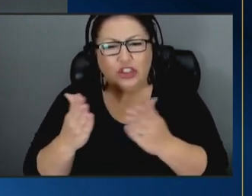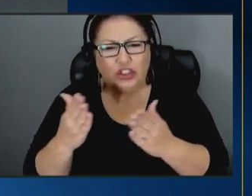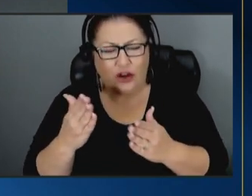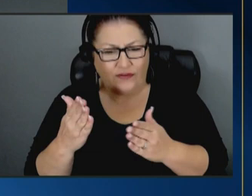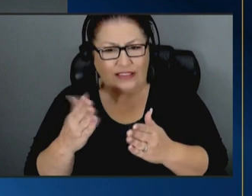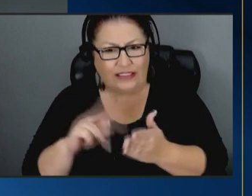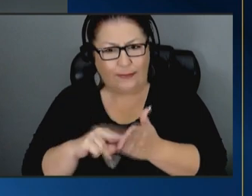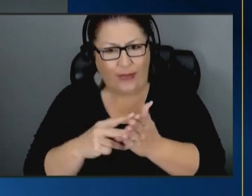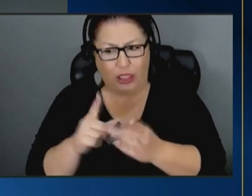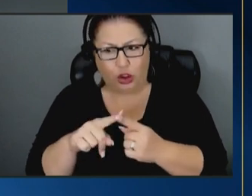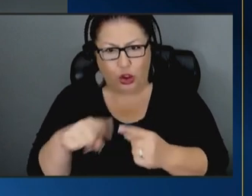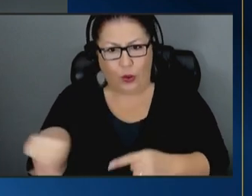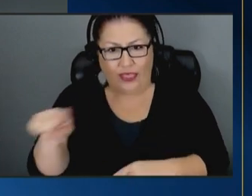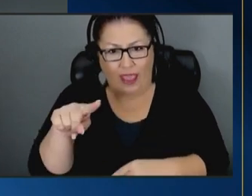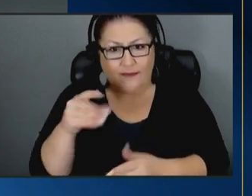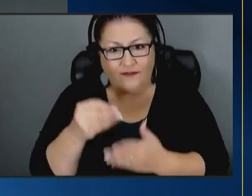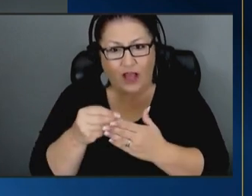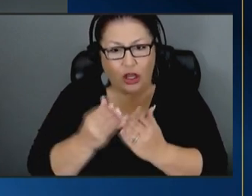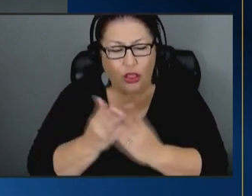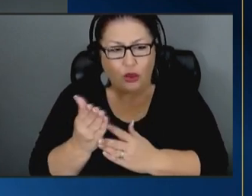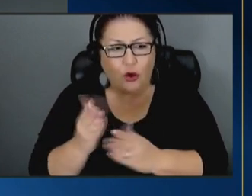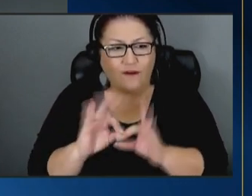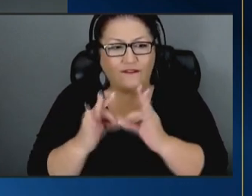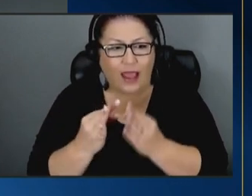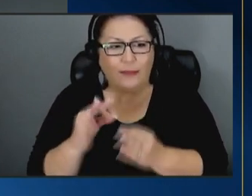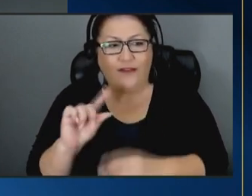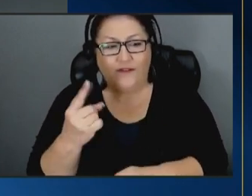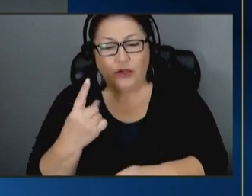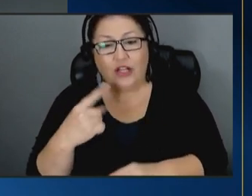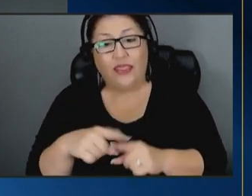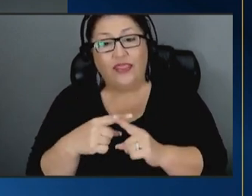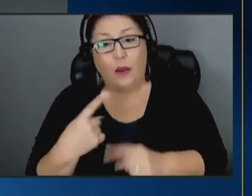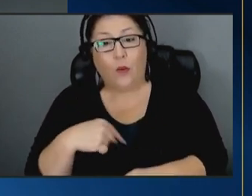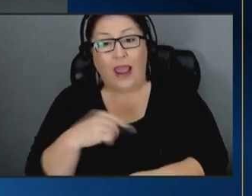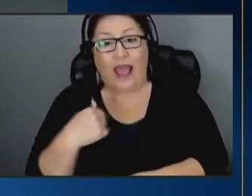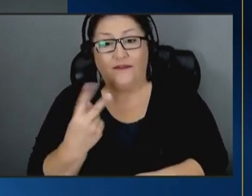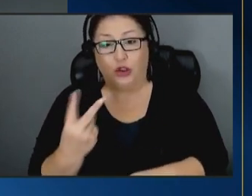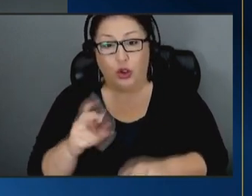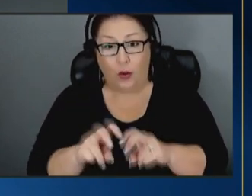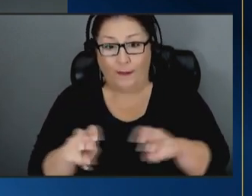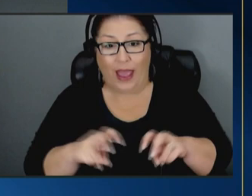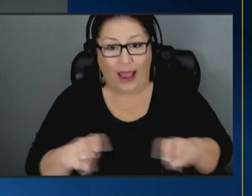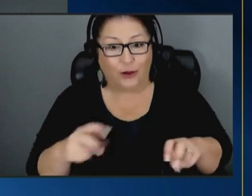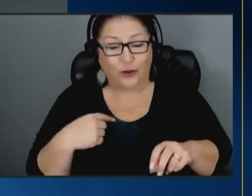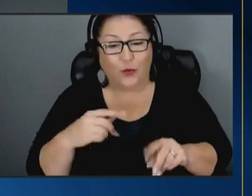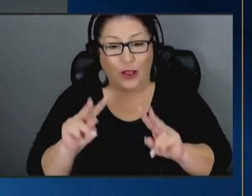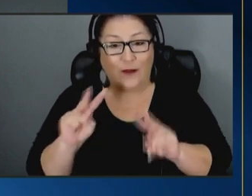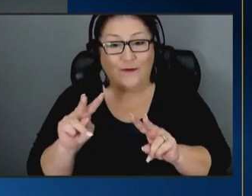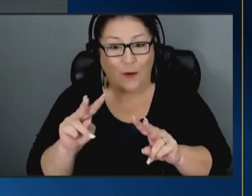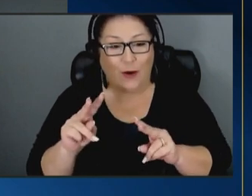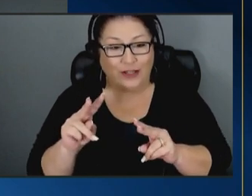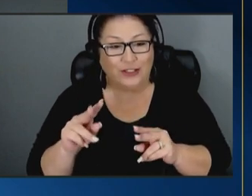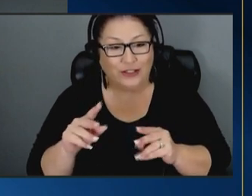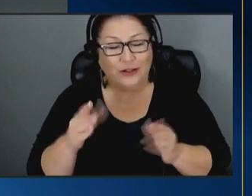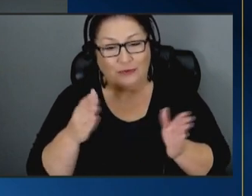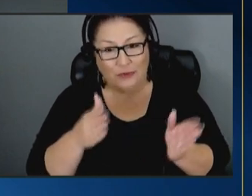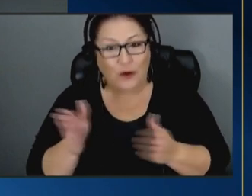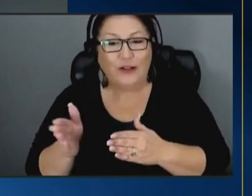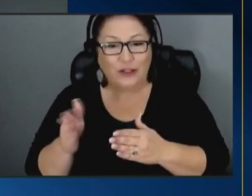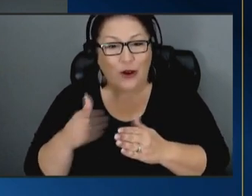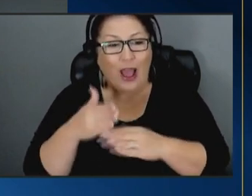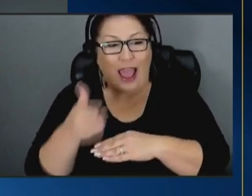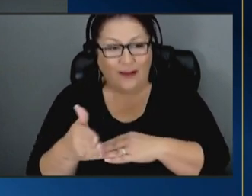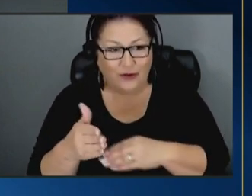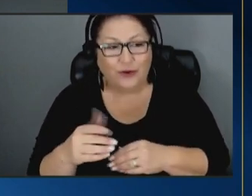to them funded through family first and then we have two panels that we look forward to moving to afterwards to talk about the way